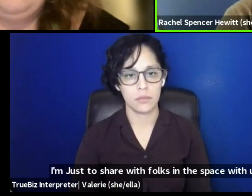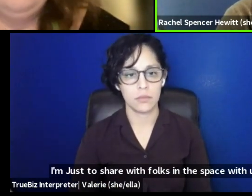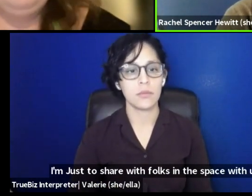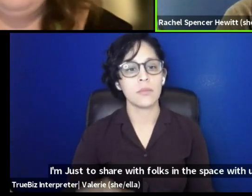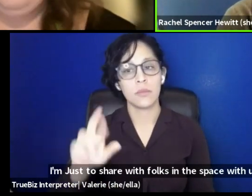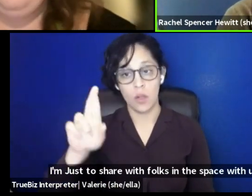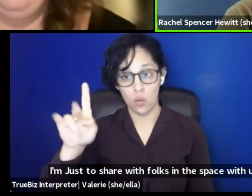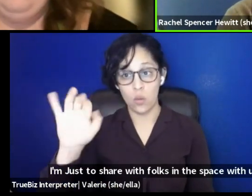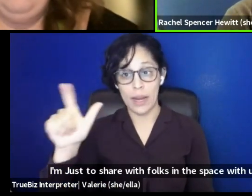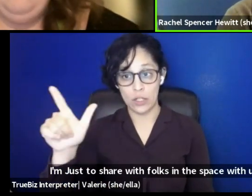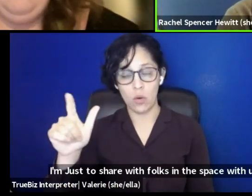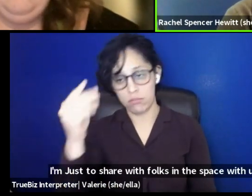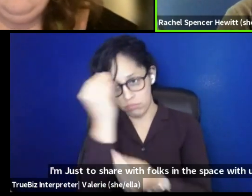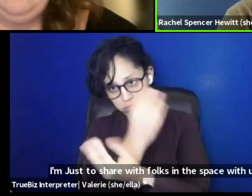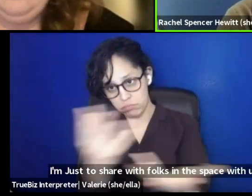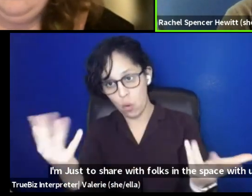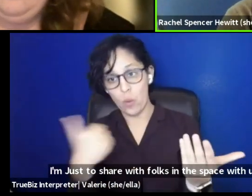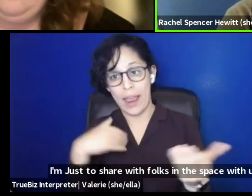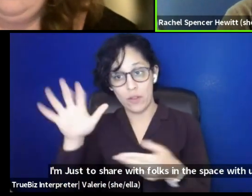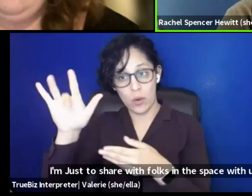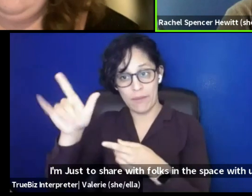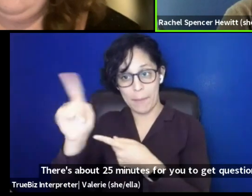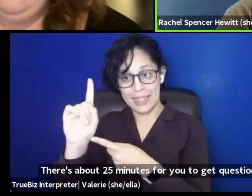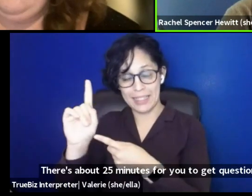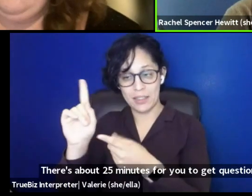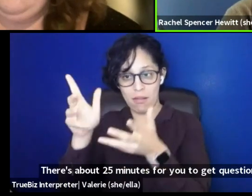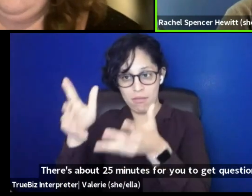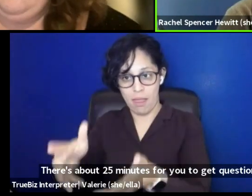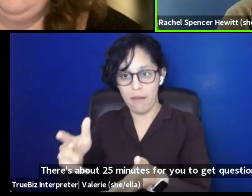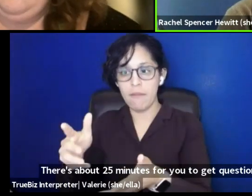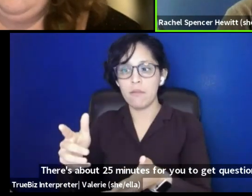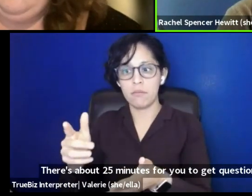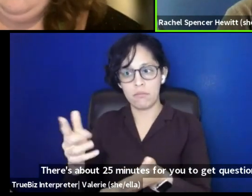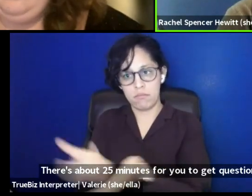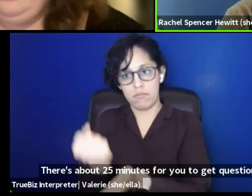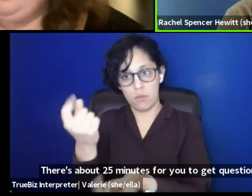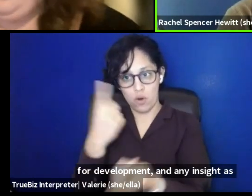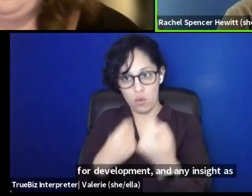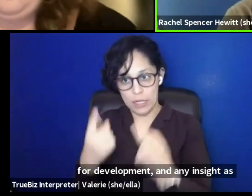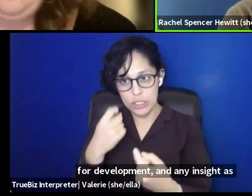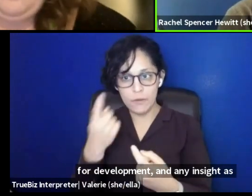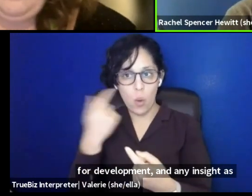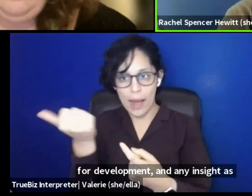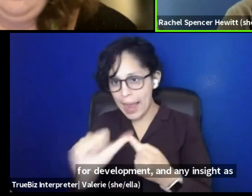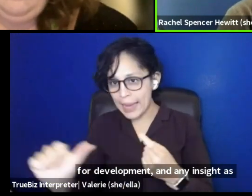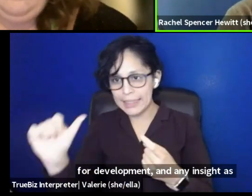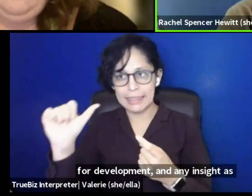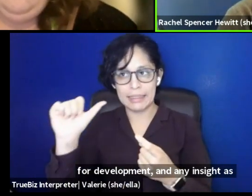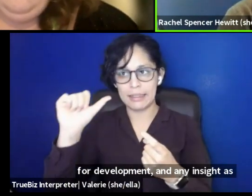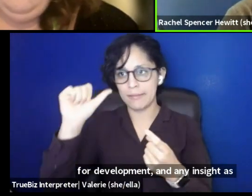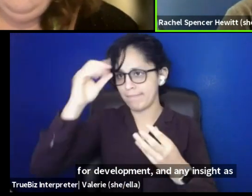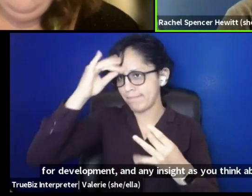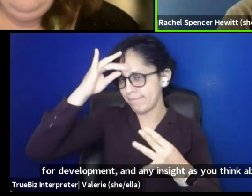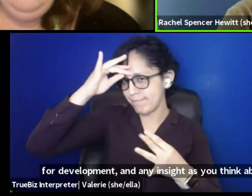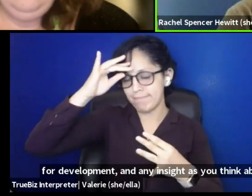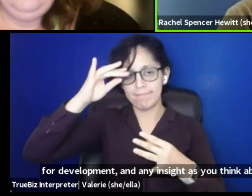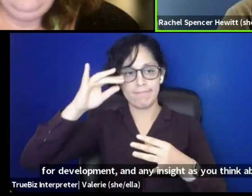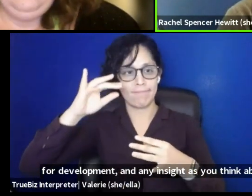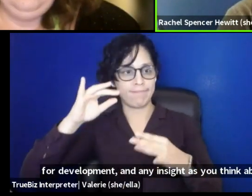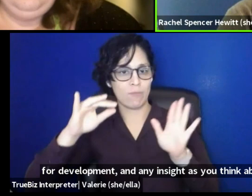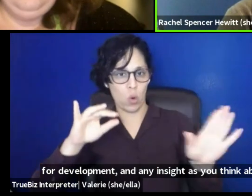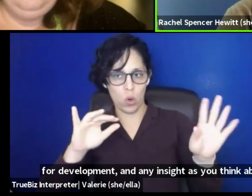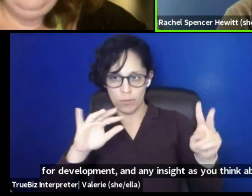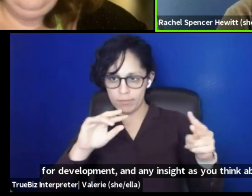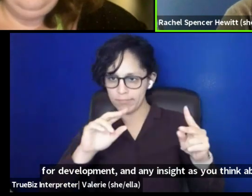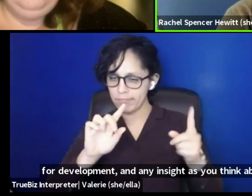for you to get questions in for development. Um, any insight as you think about fundraising, whether it's a particular donor